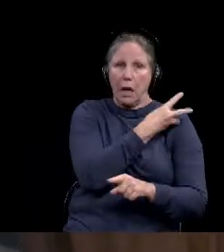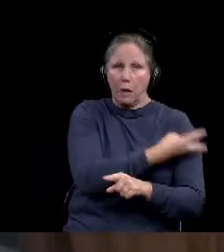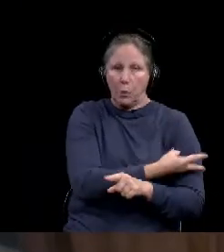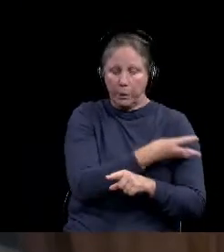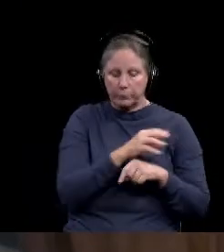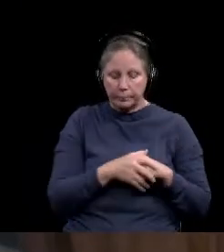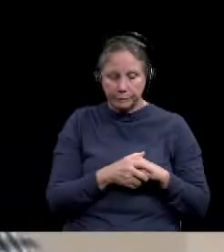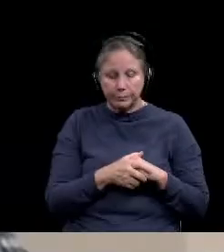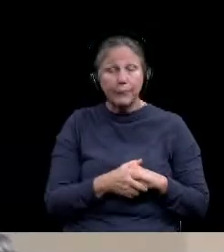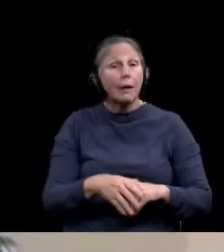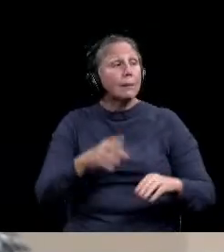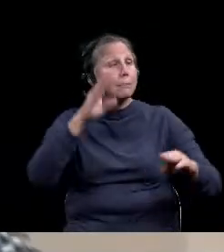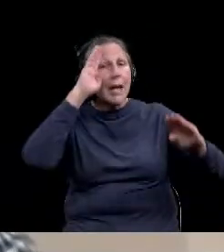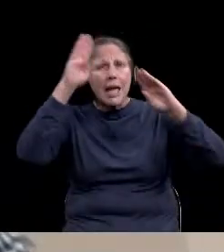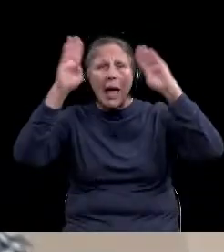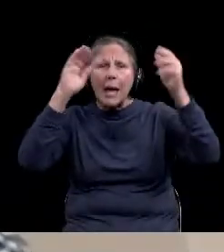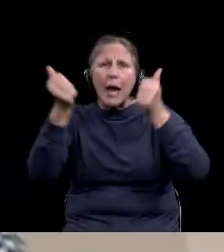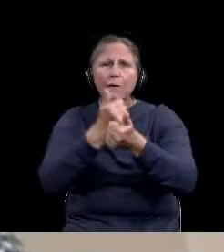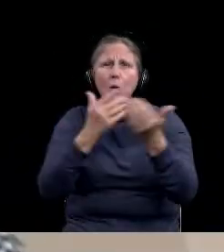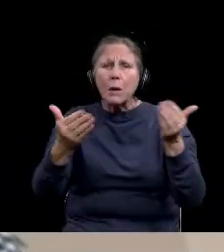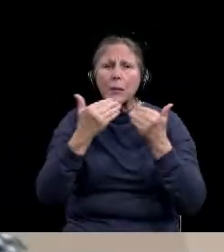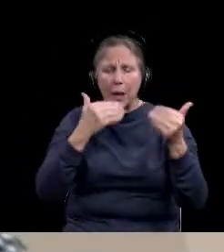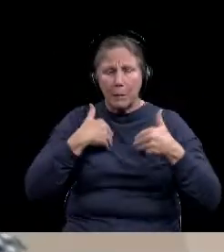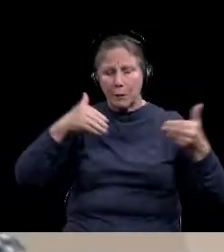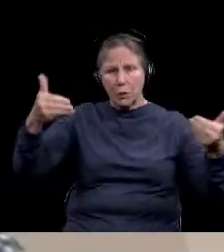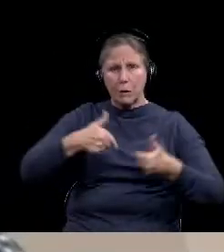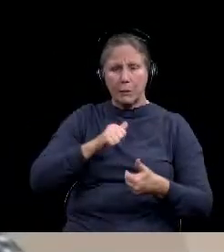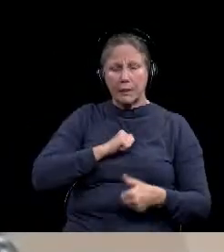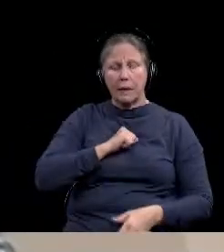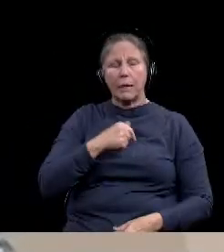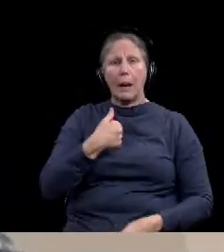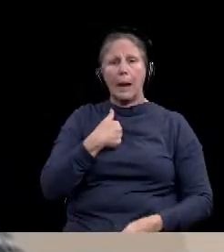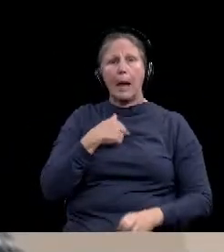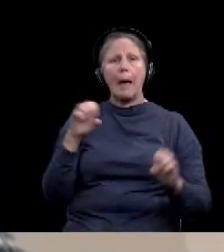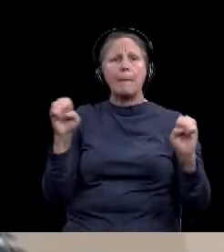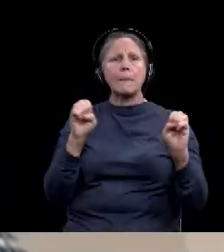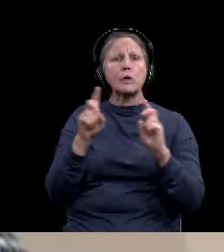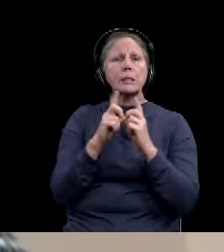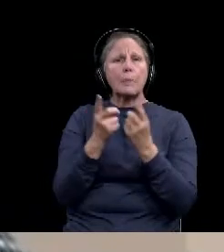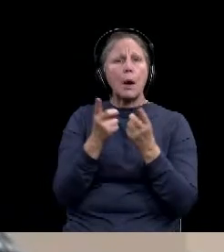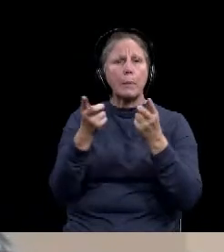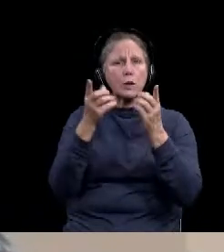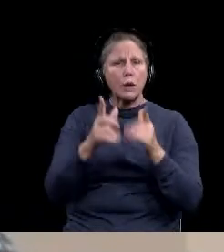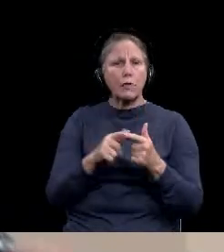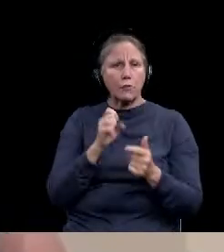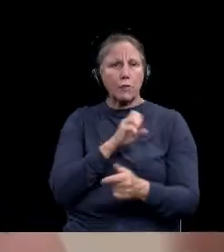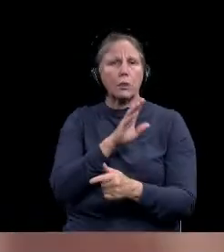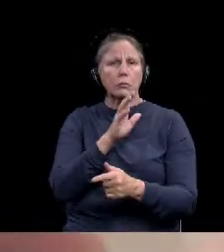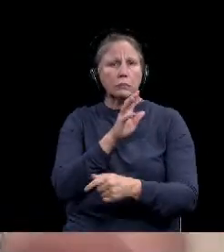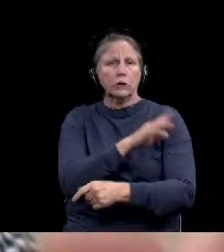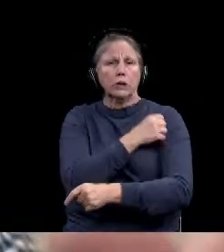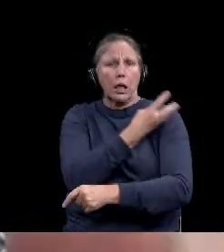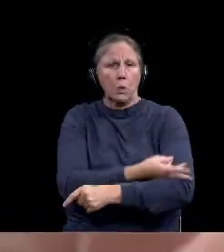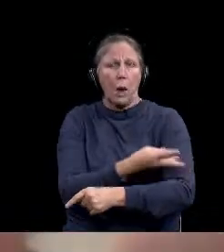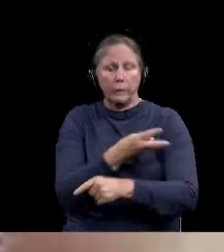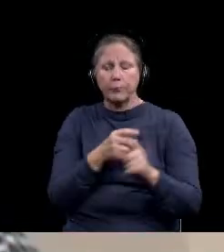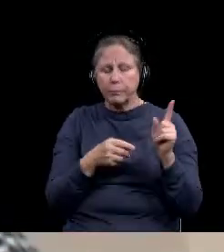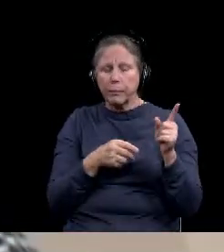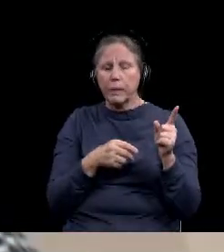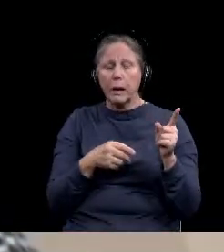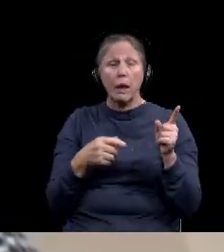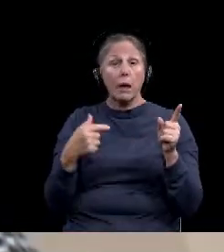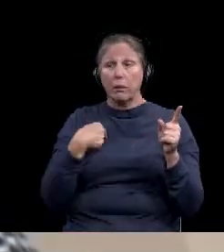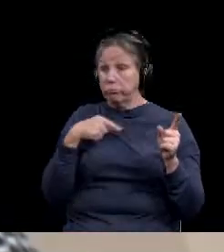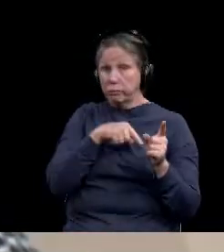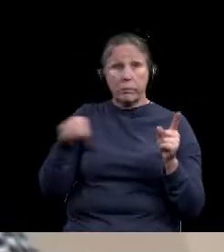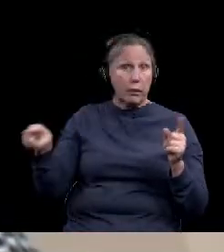Hi everyone, thank you for having me. I'll just introduce myself quick. I'm the emergency department director here at Baylor Scott and White Hillcrest. I haven't been on any of